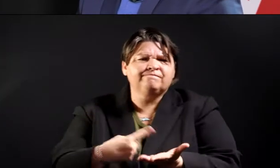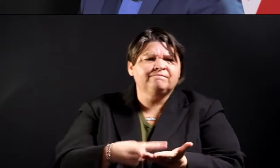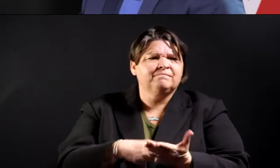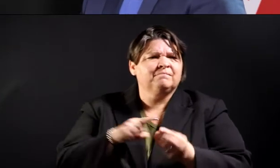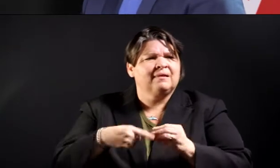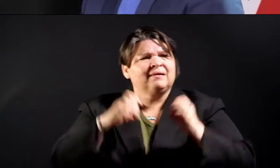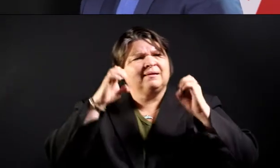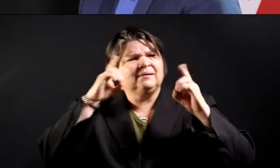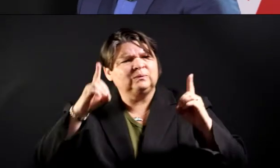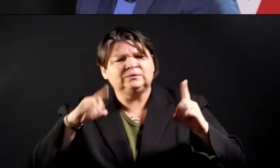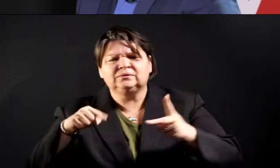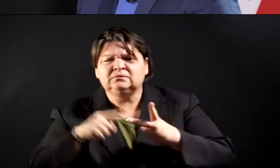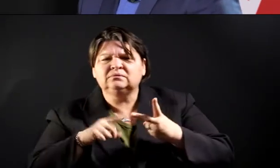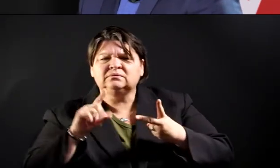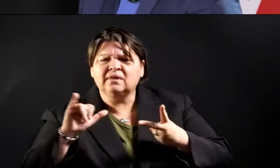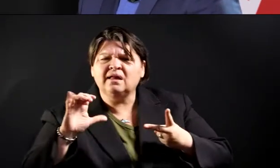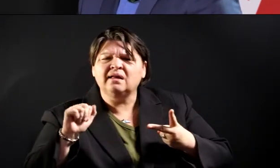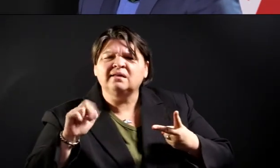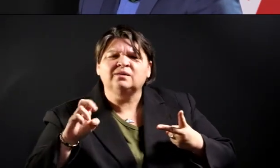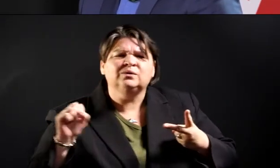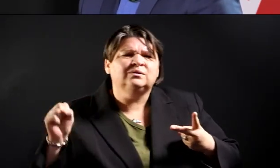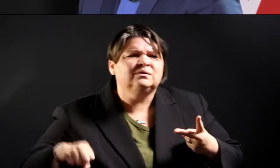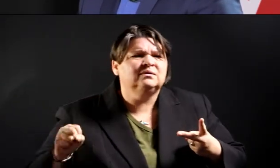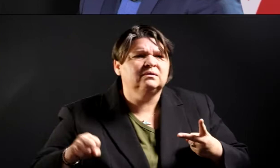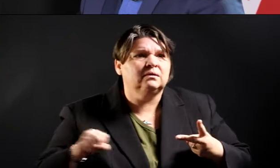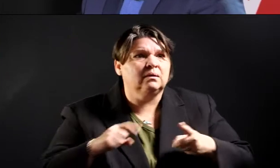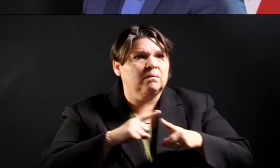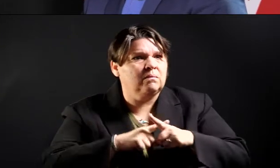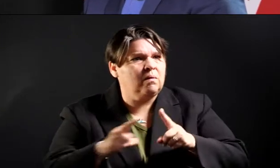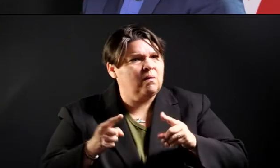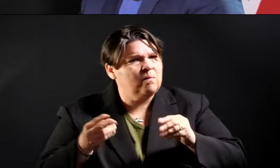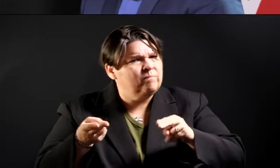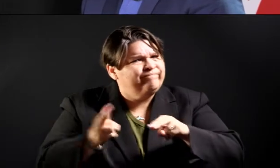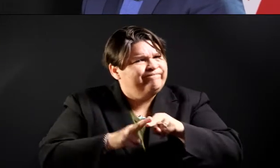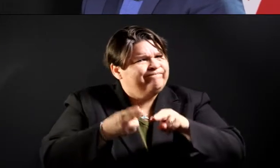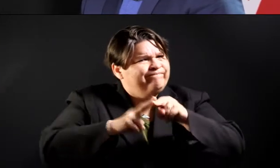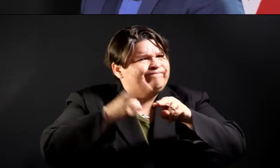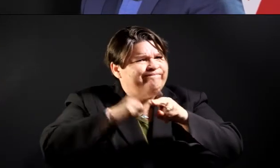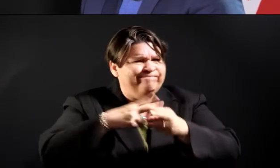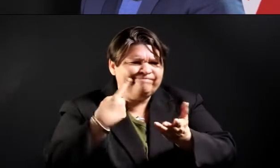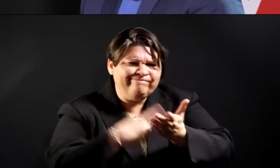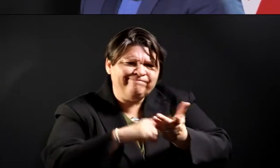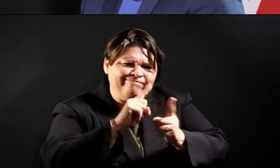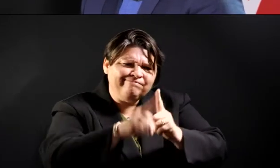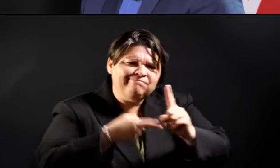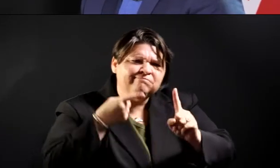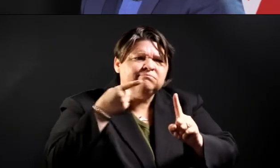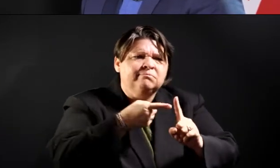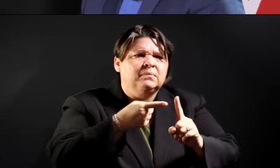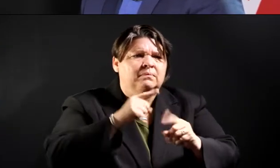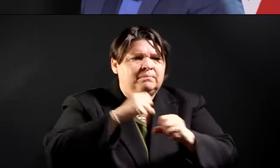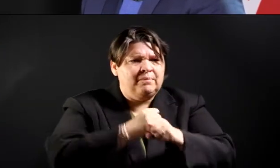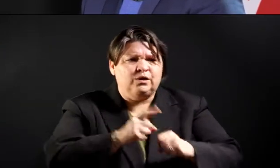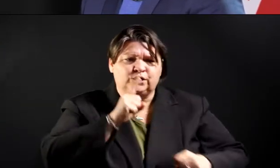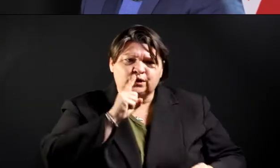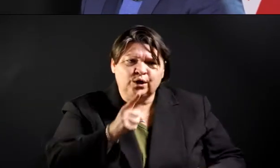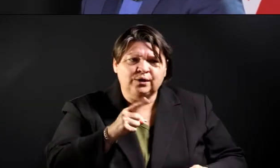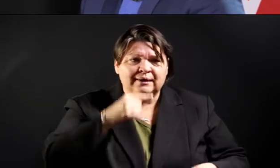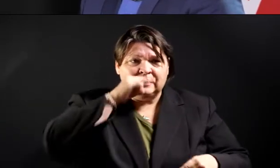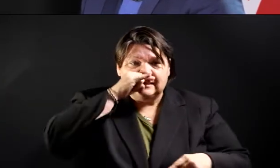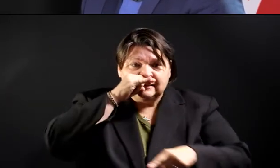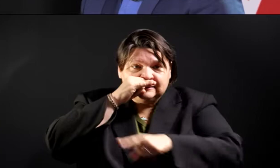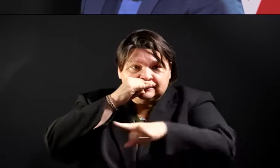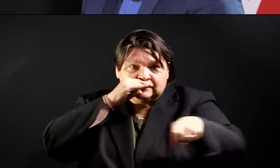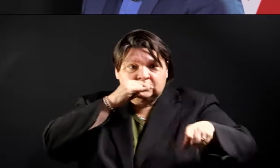child care. We have worked to make sure that our kids across the city are also being fed, so that we are not